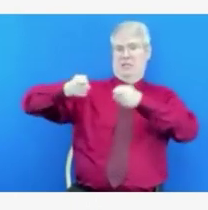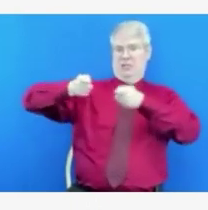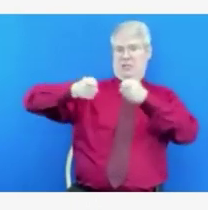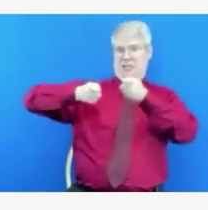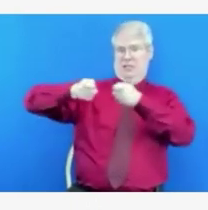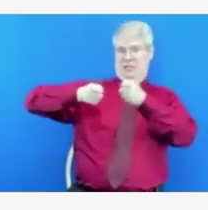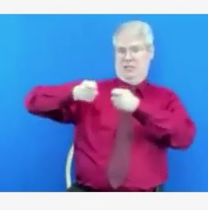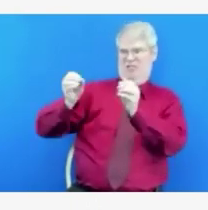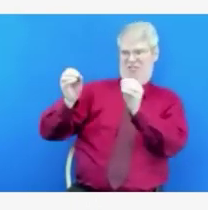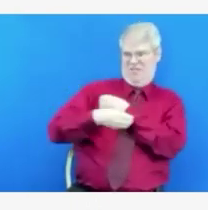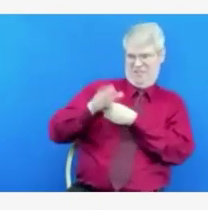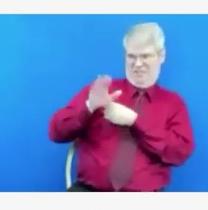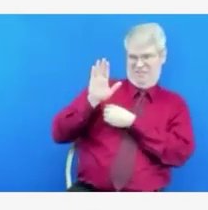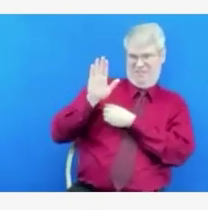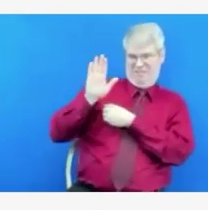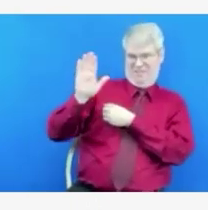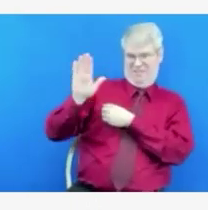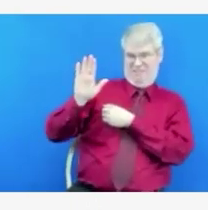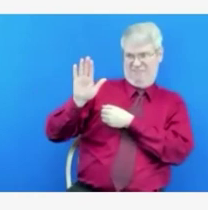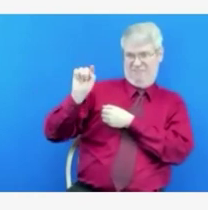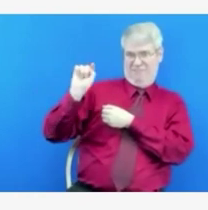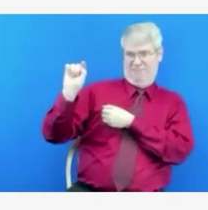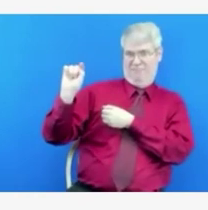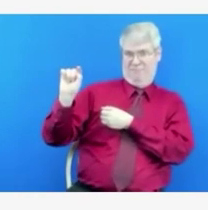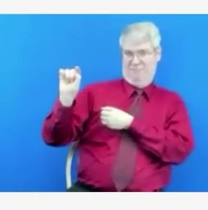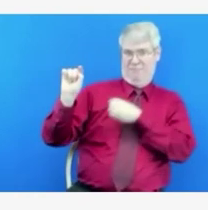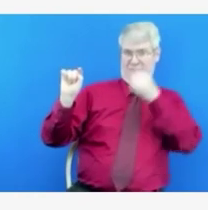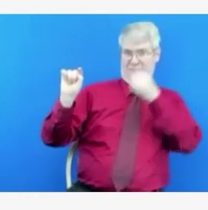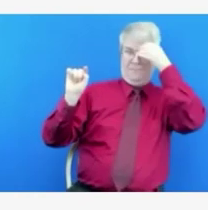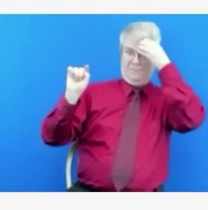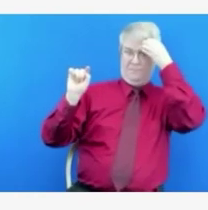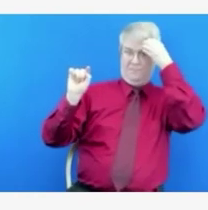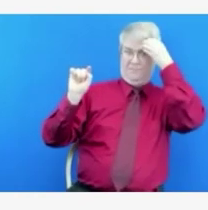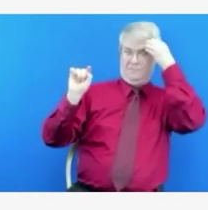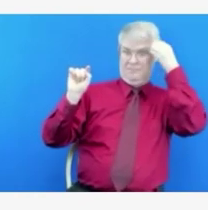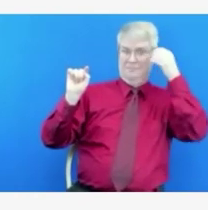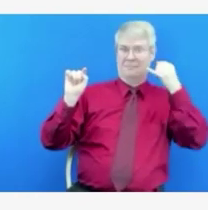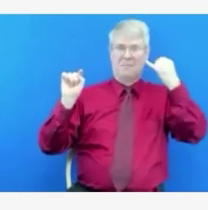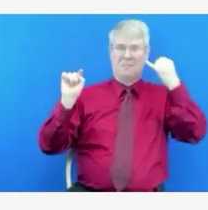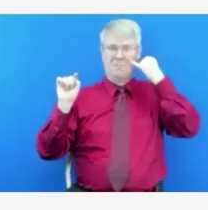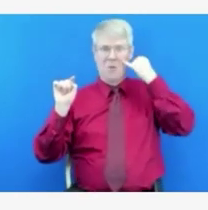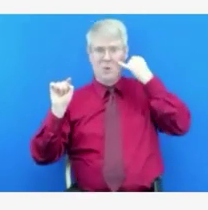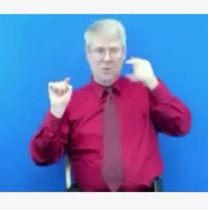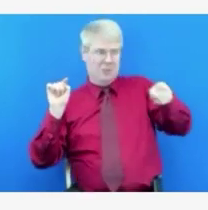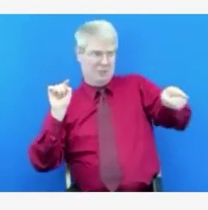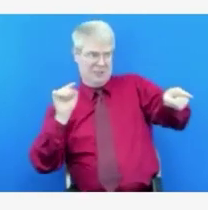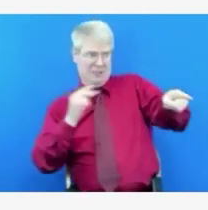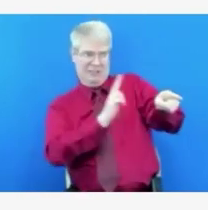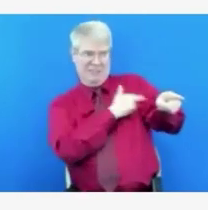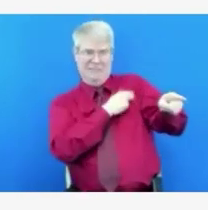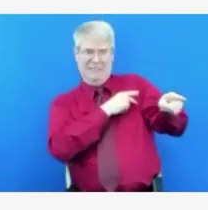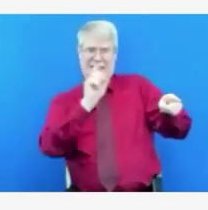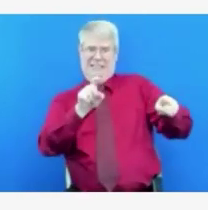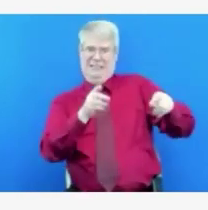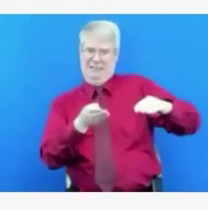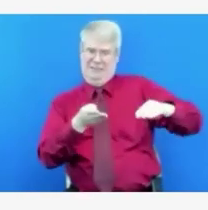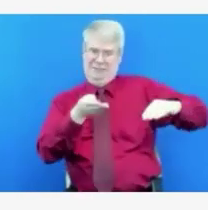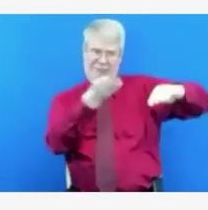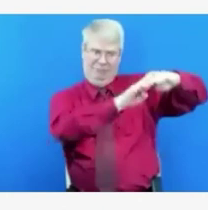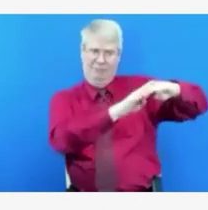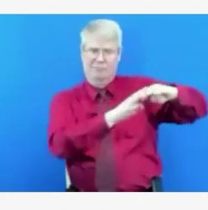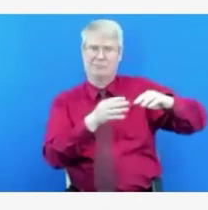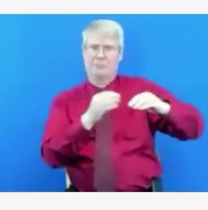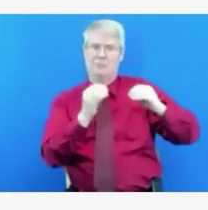if they need support with security measures, for example. And that's where Idaho State Police would be activated to help support that.